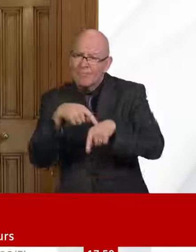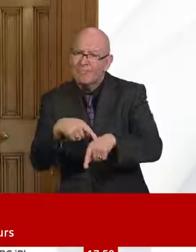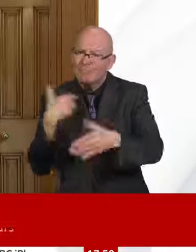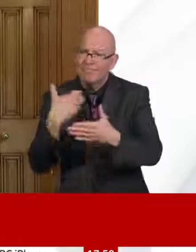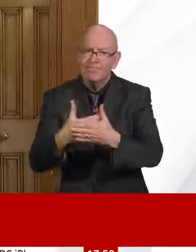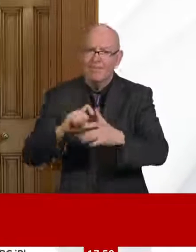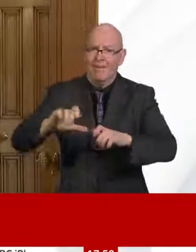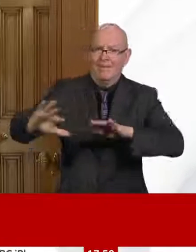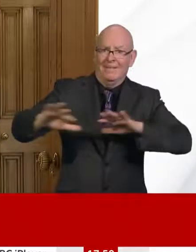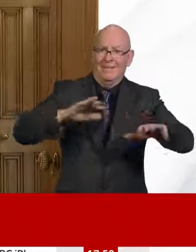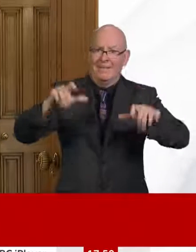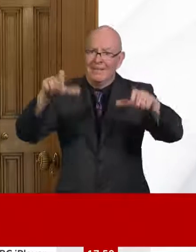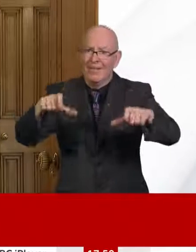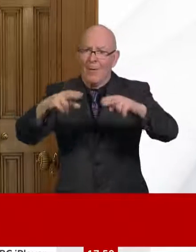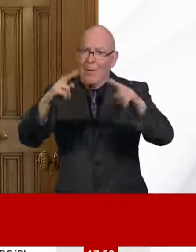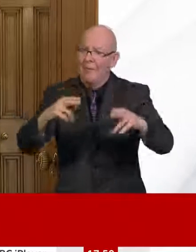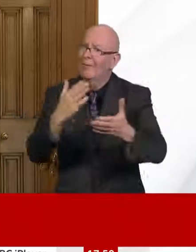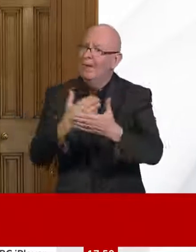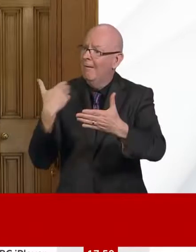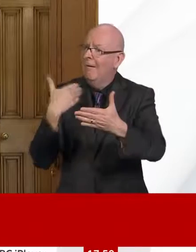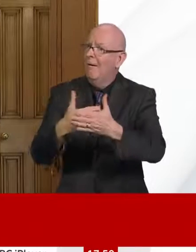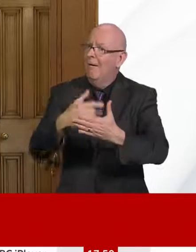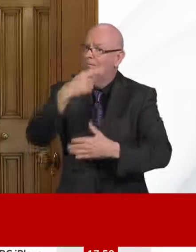protect the NHS and save lives. Thank you.